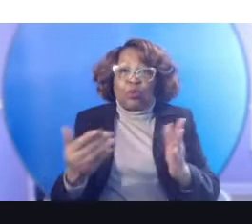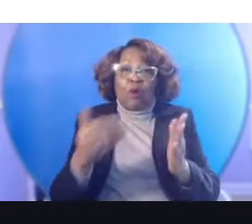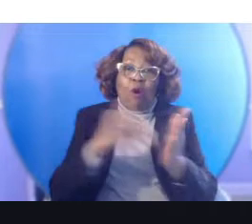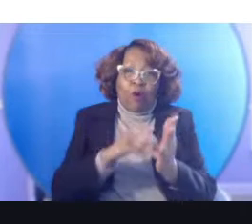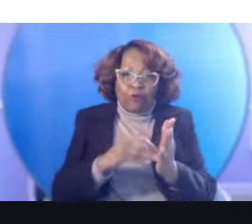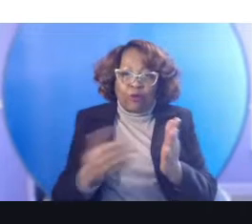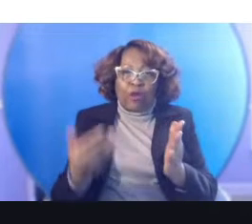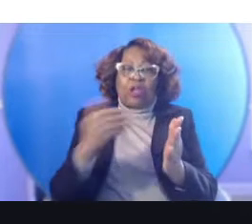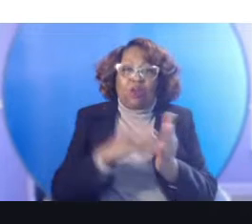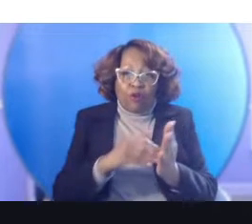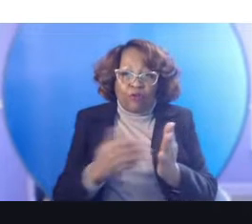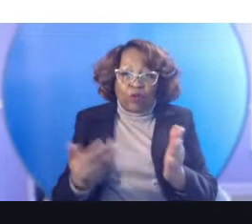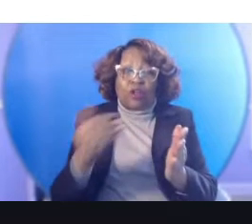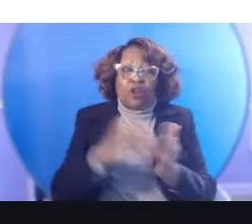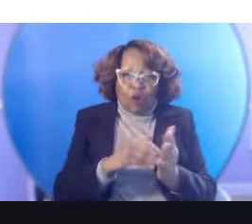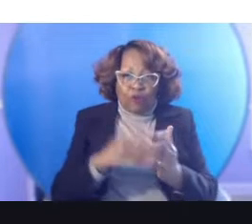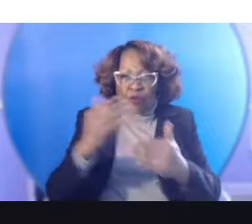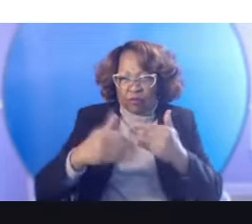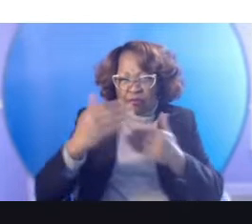and over again over the years.